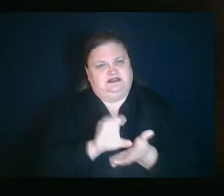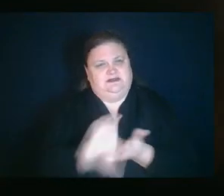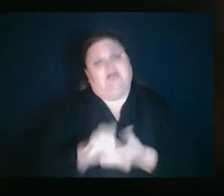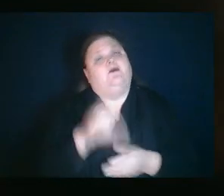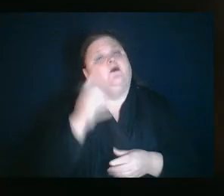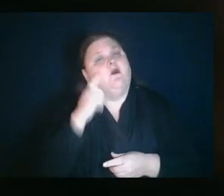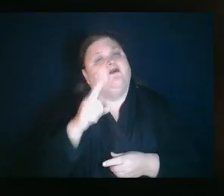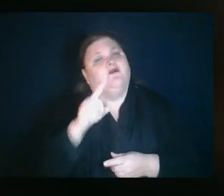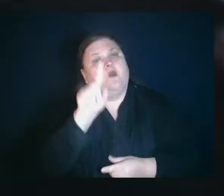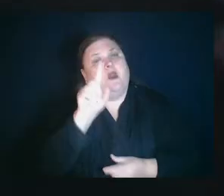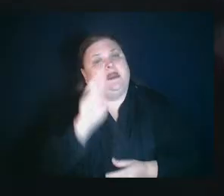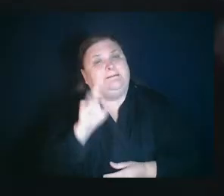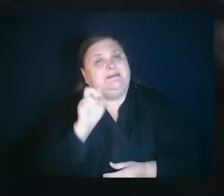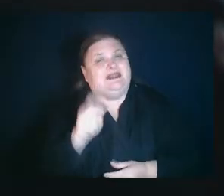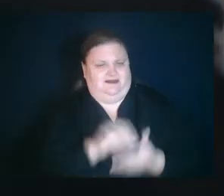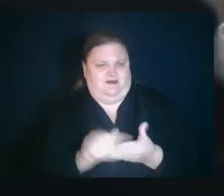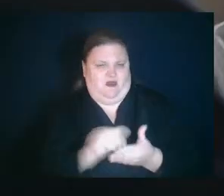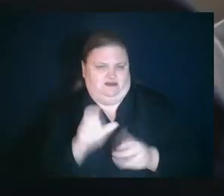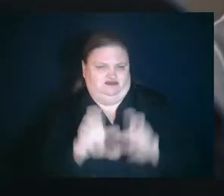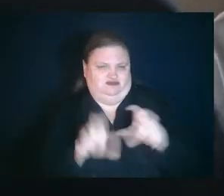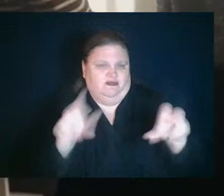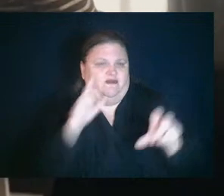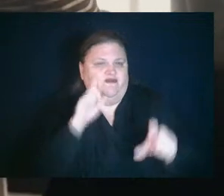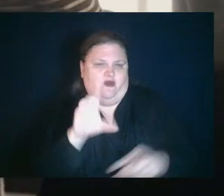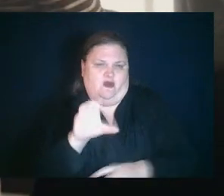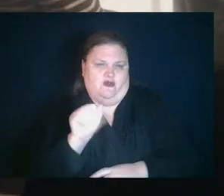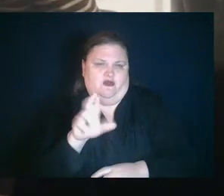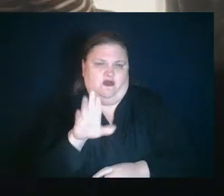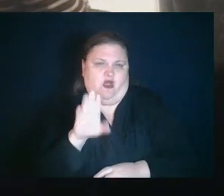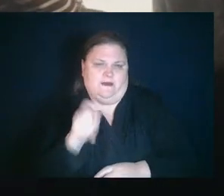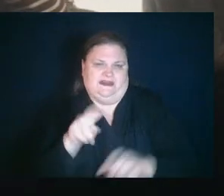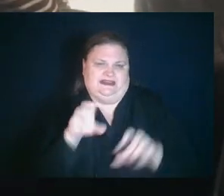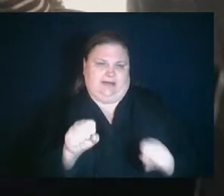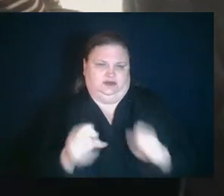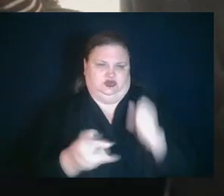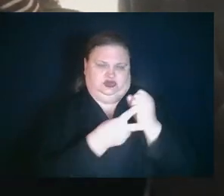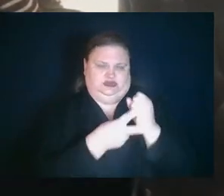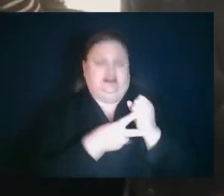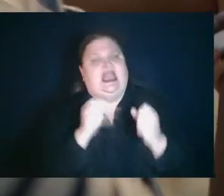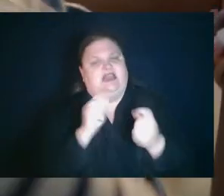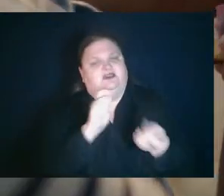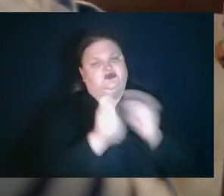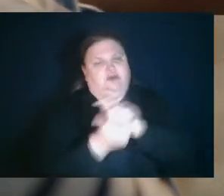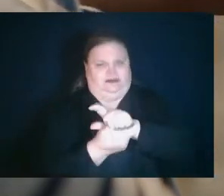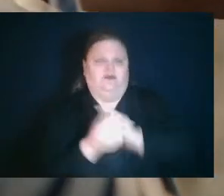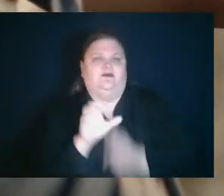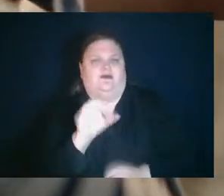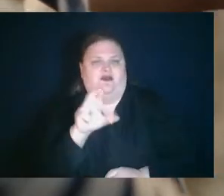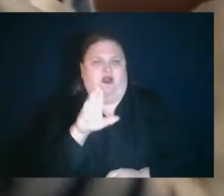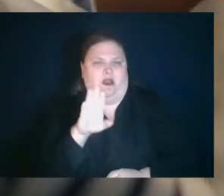and is investing in startup companies working to transform carbon into new forms of energy.